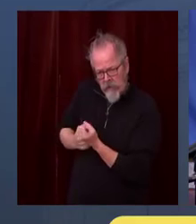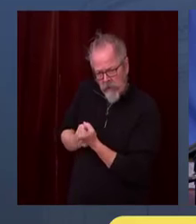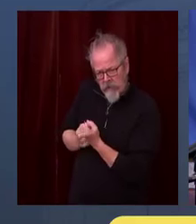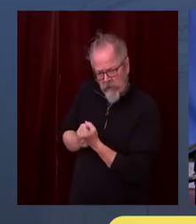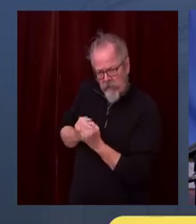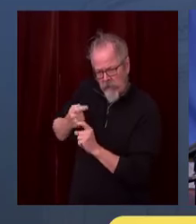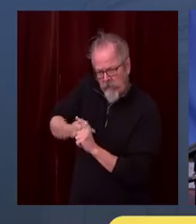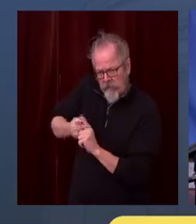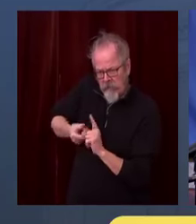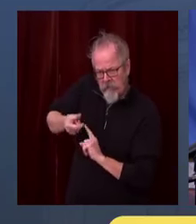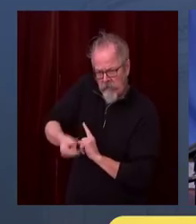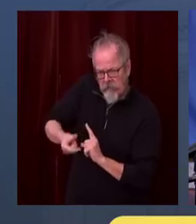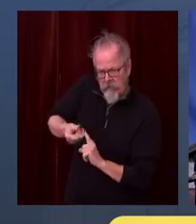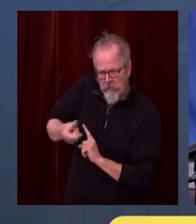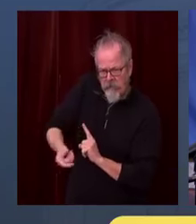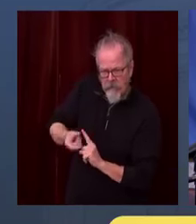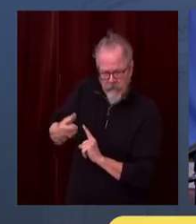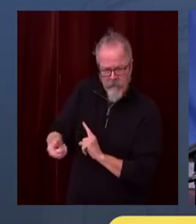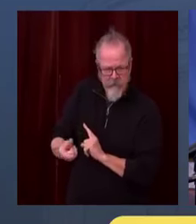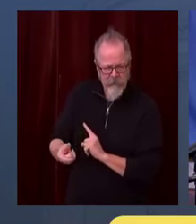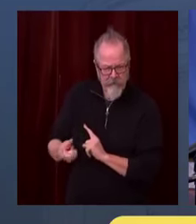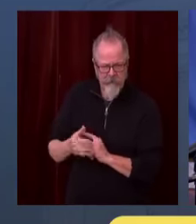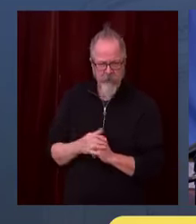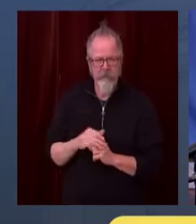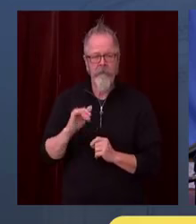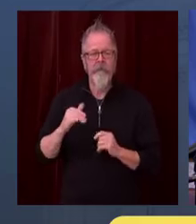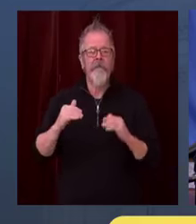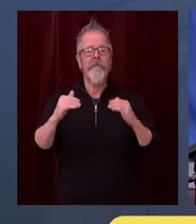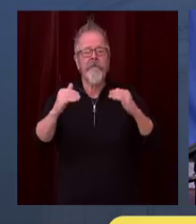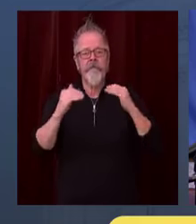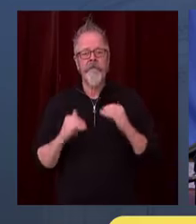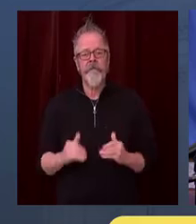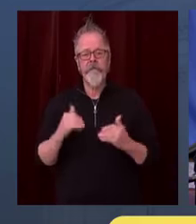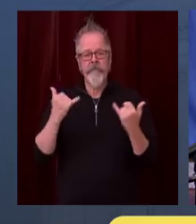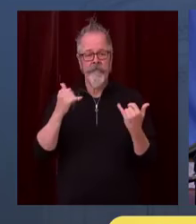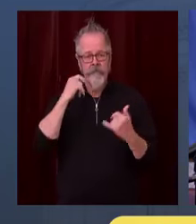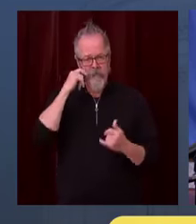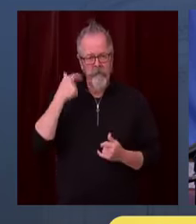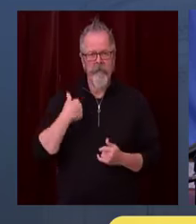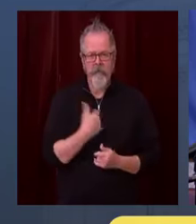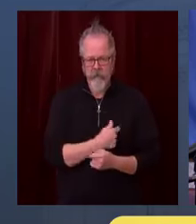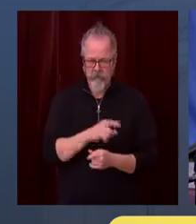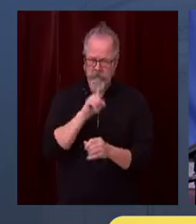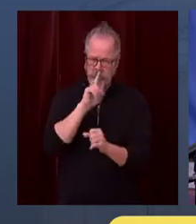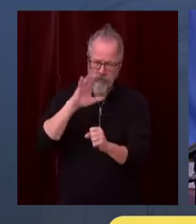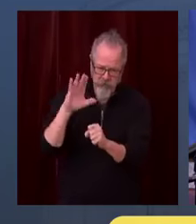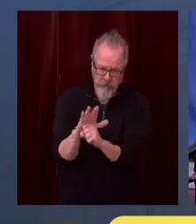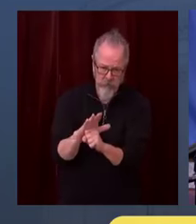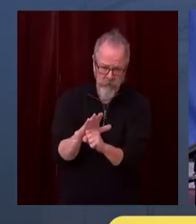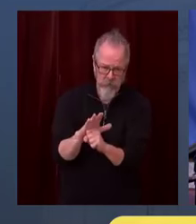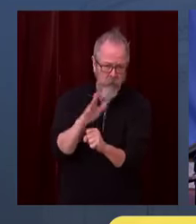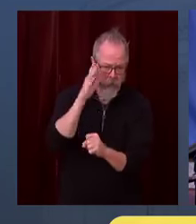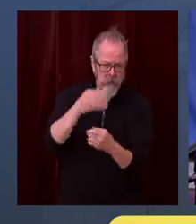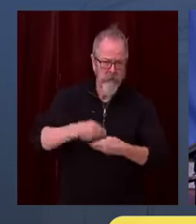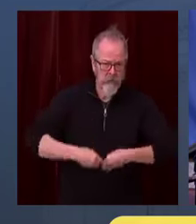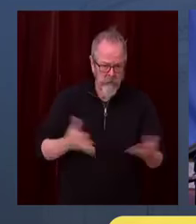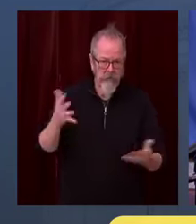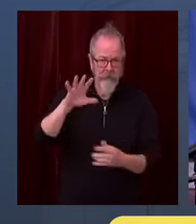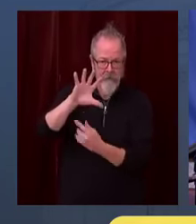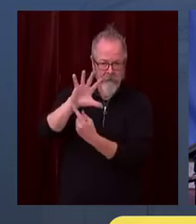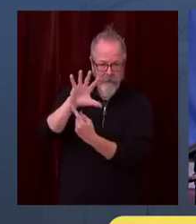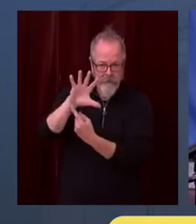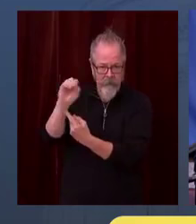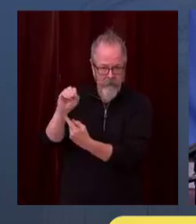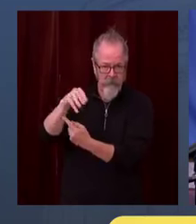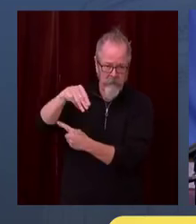and workers. And I'm committing another $50 million to help mitigate impacts on businesses and workers. And we fully intend